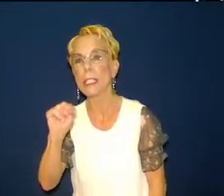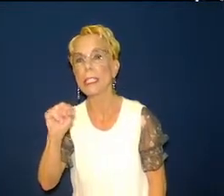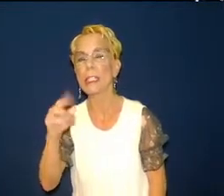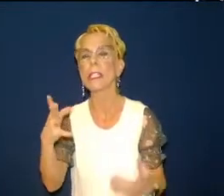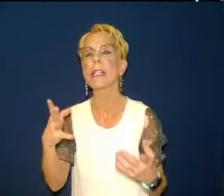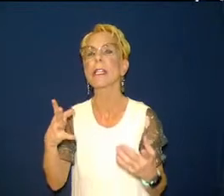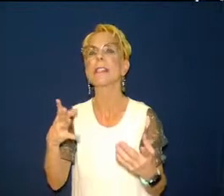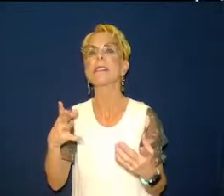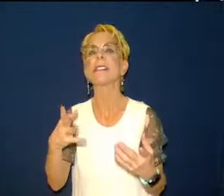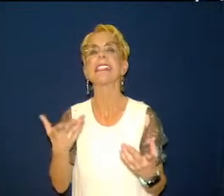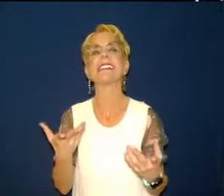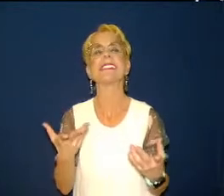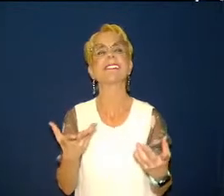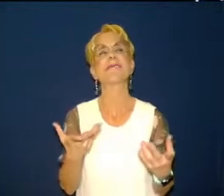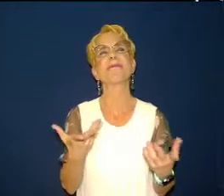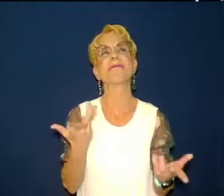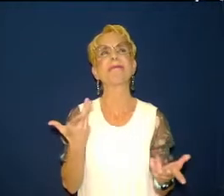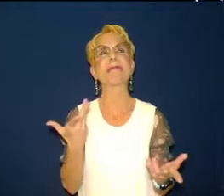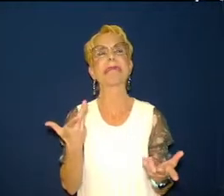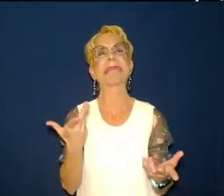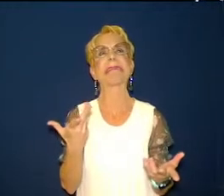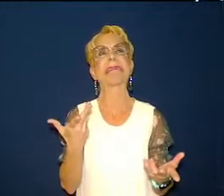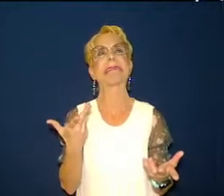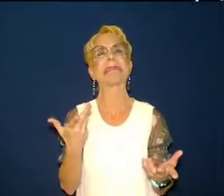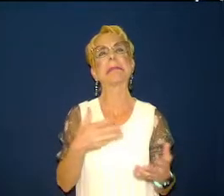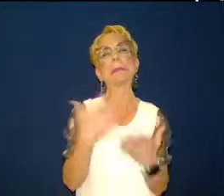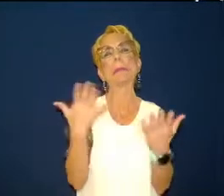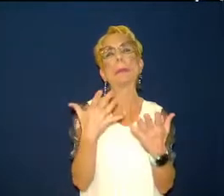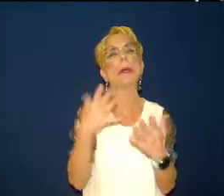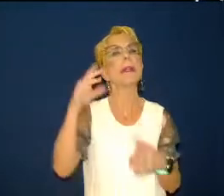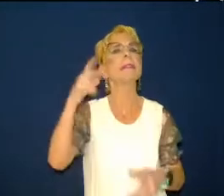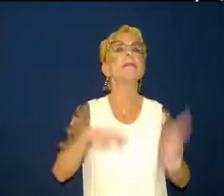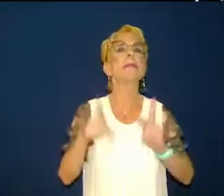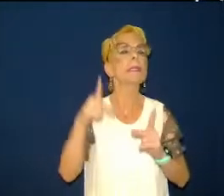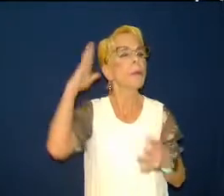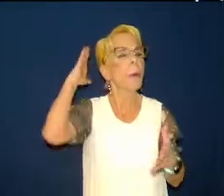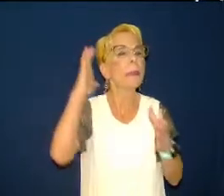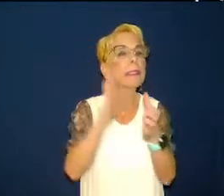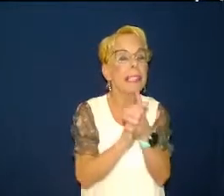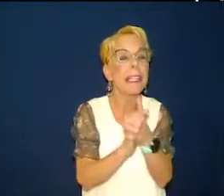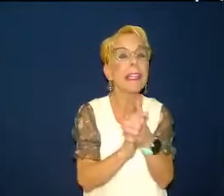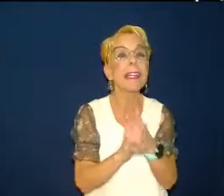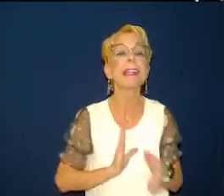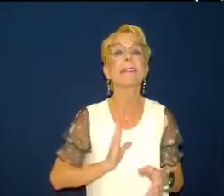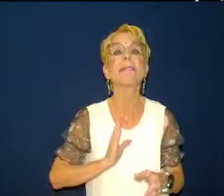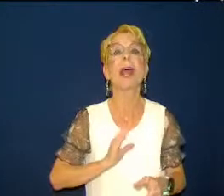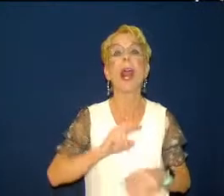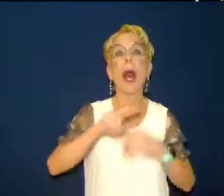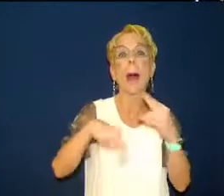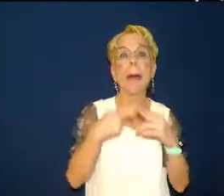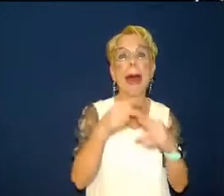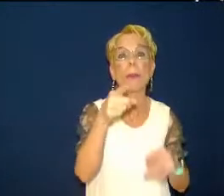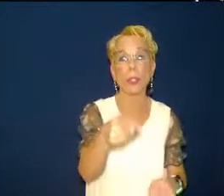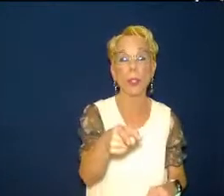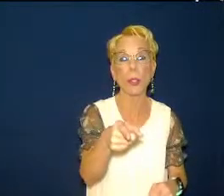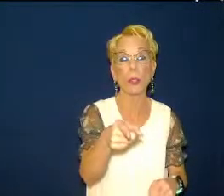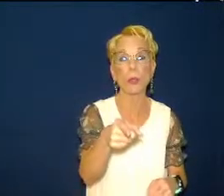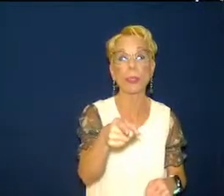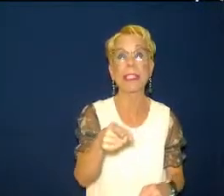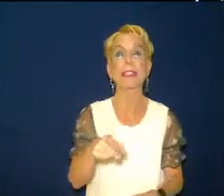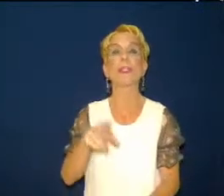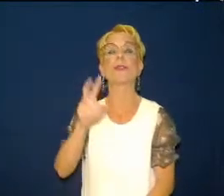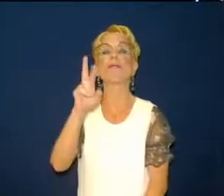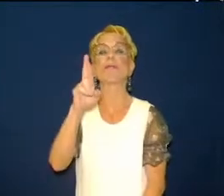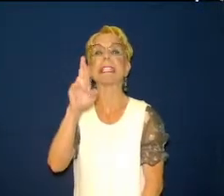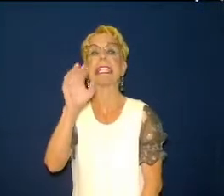alive but you're the only ones that don't know it you're dead and uh and that's what happens though when a church